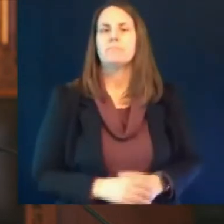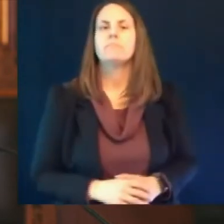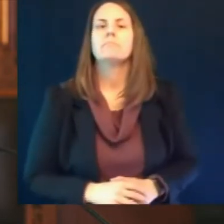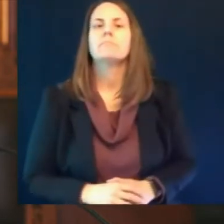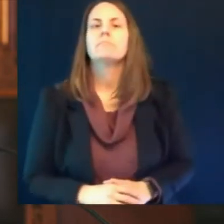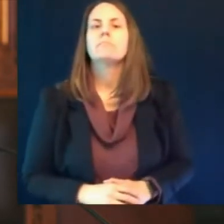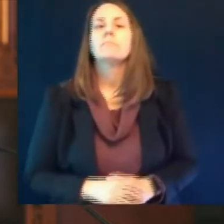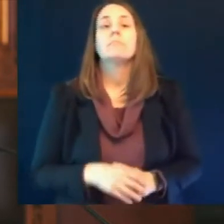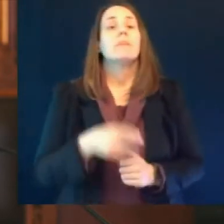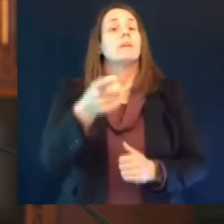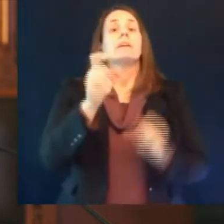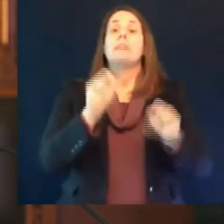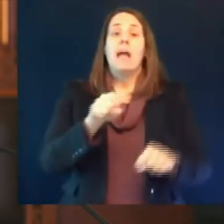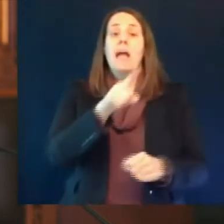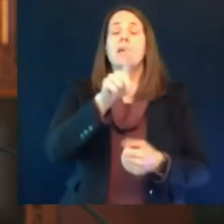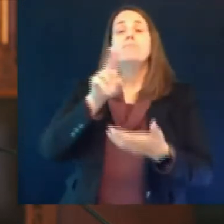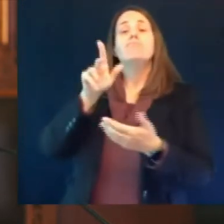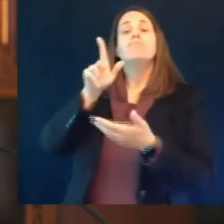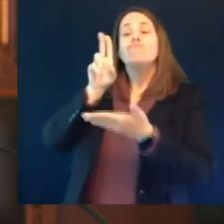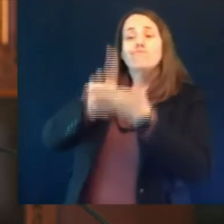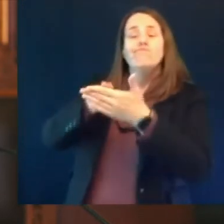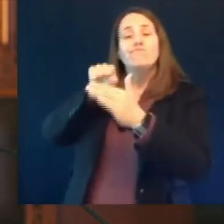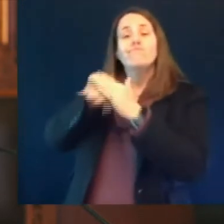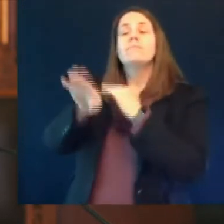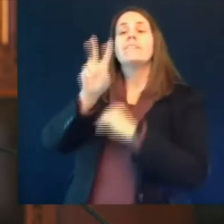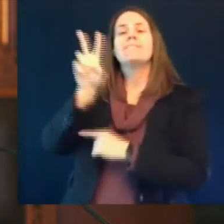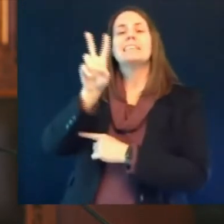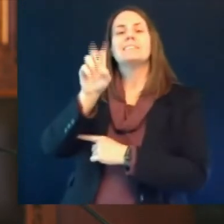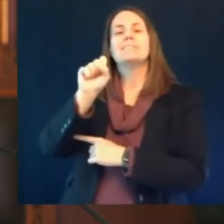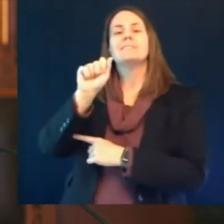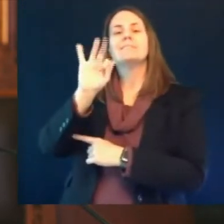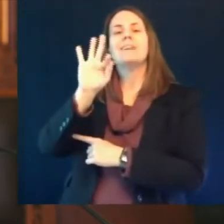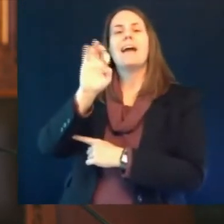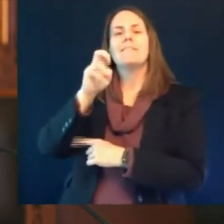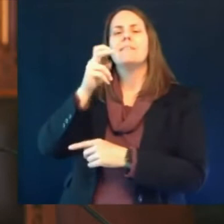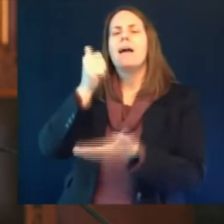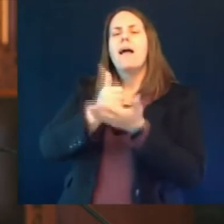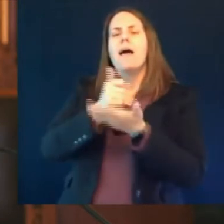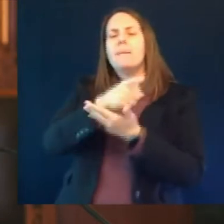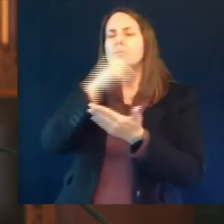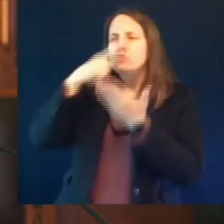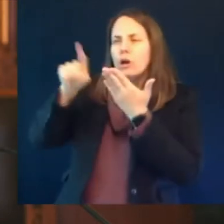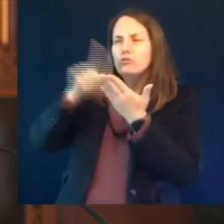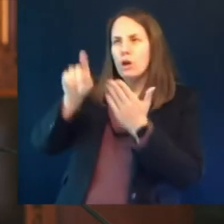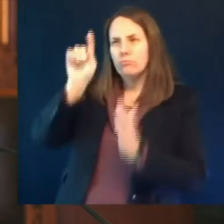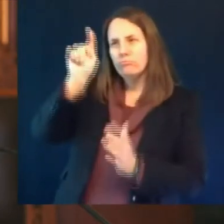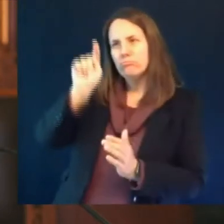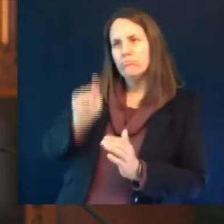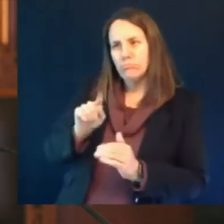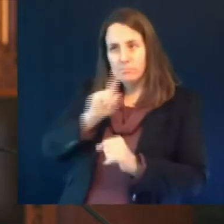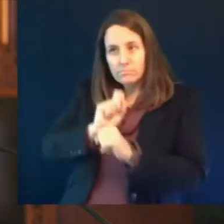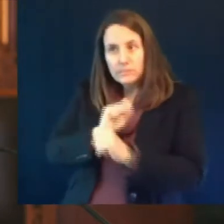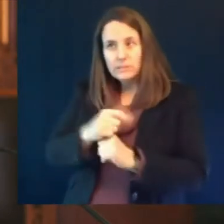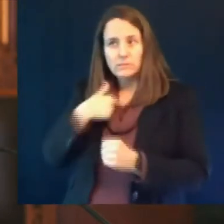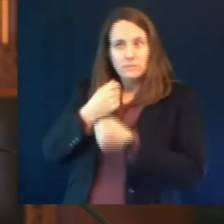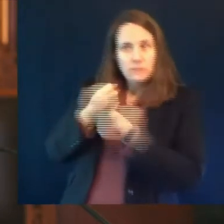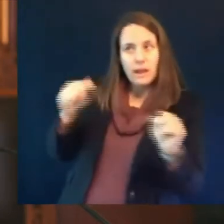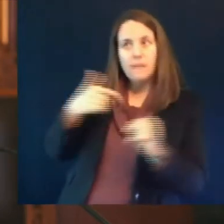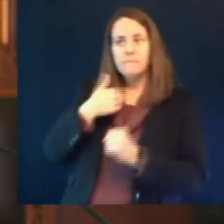vaccinated if you've received a vaccine and you haven't signed up already you can register at vsafe